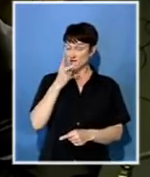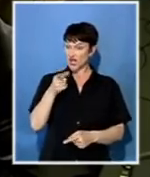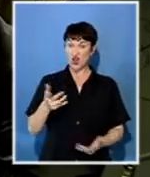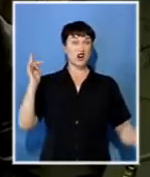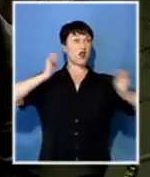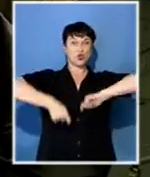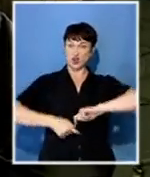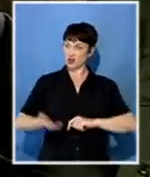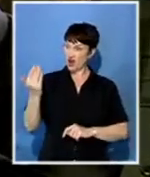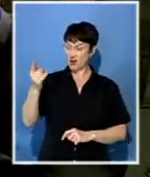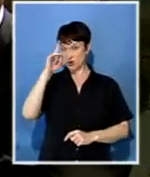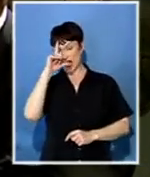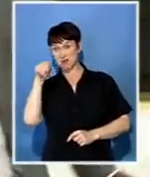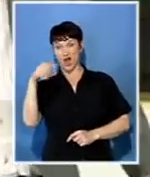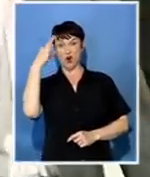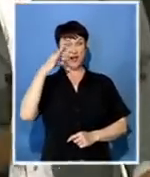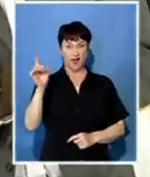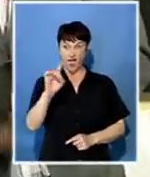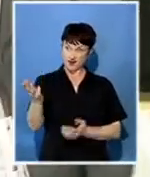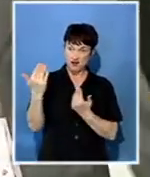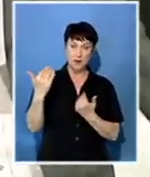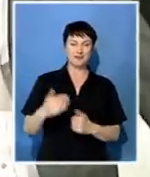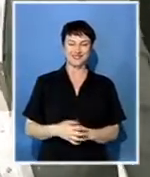revolution. Don't come and sleep. Wake up.